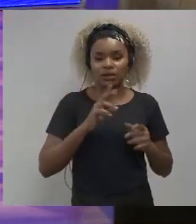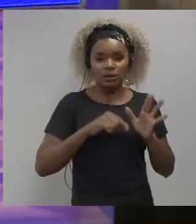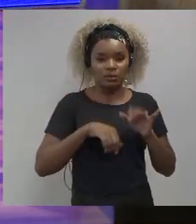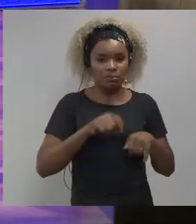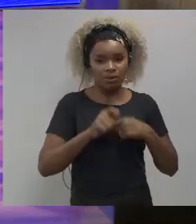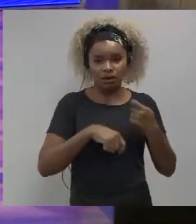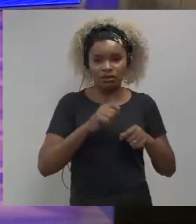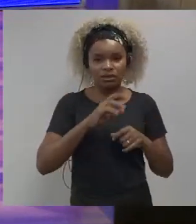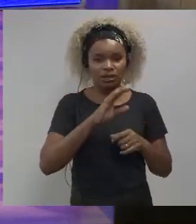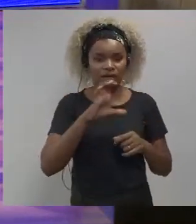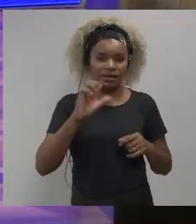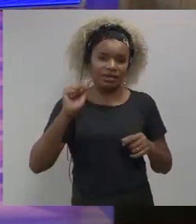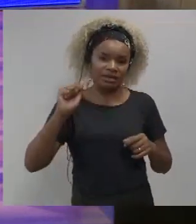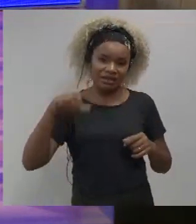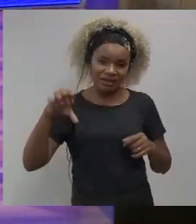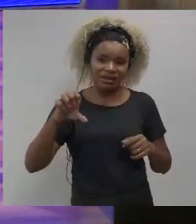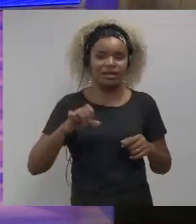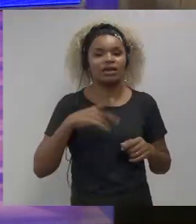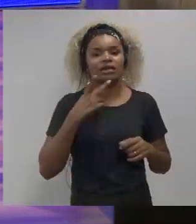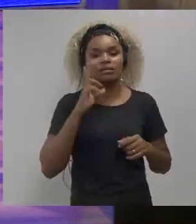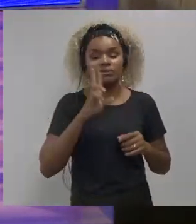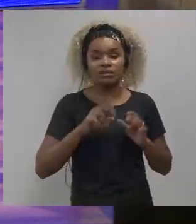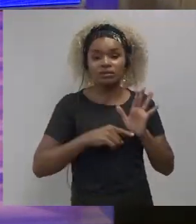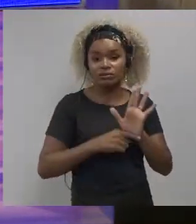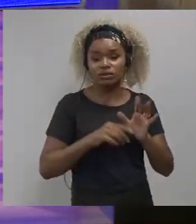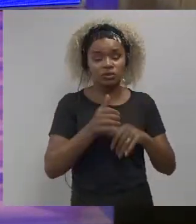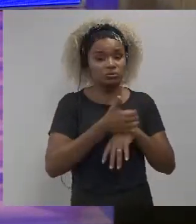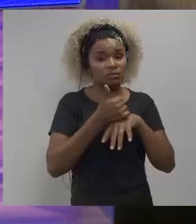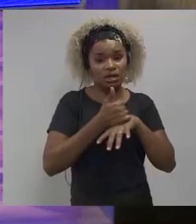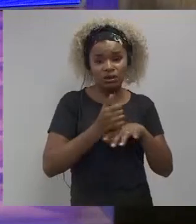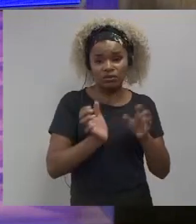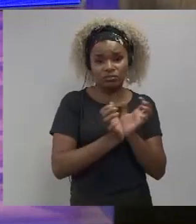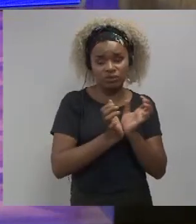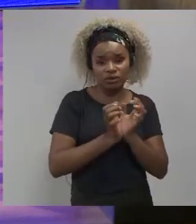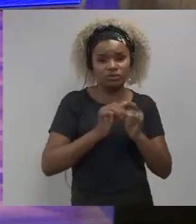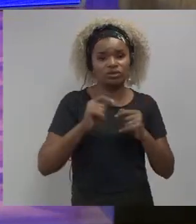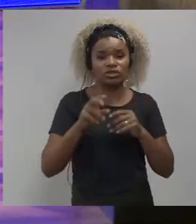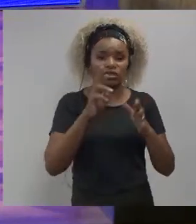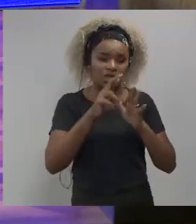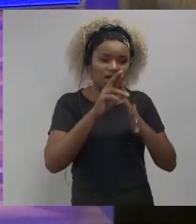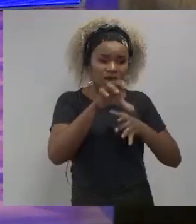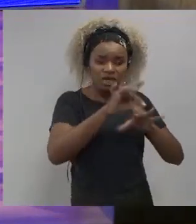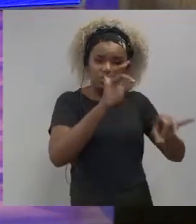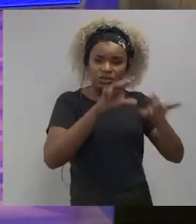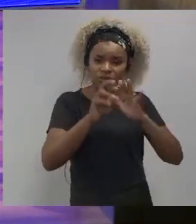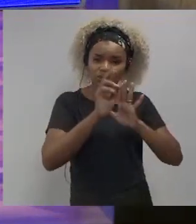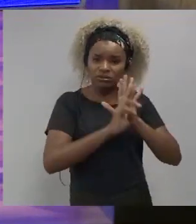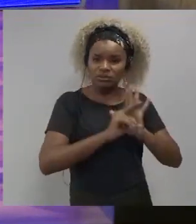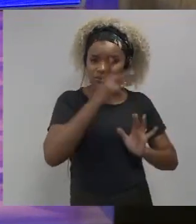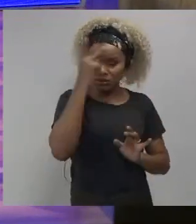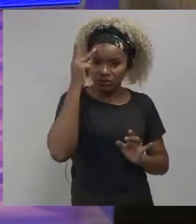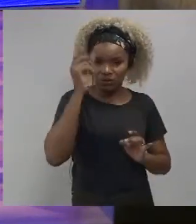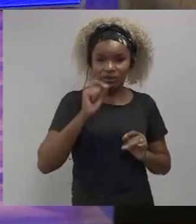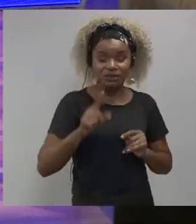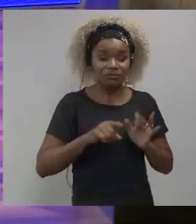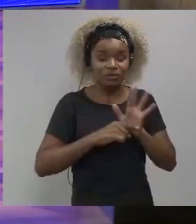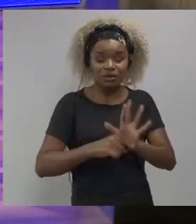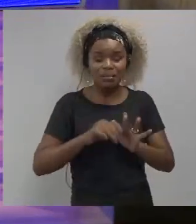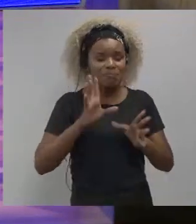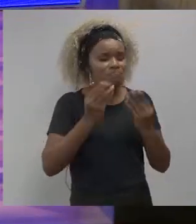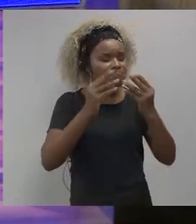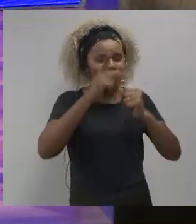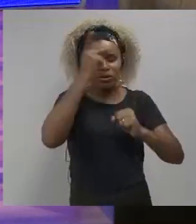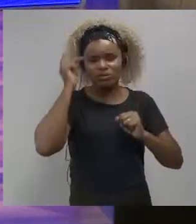the world's best recruitment process um hired very talented people but hired talented people